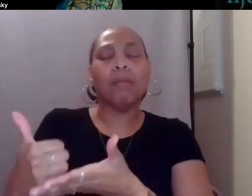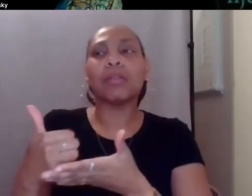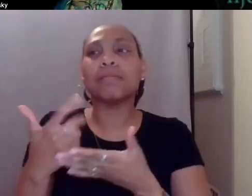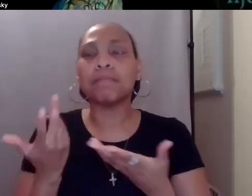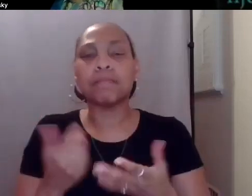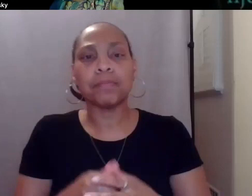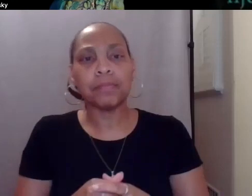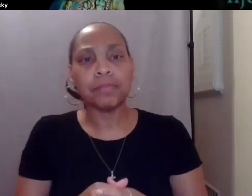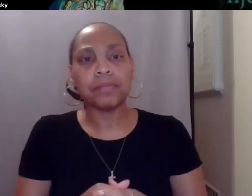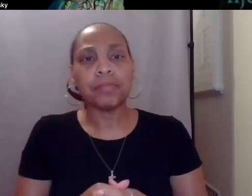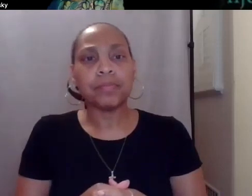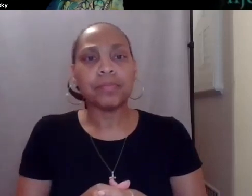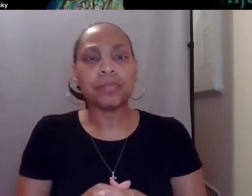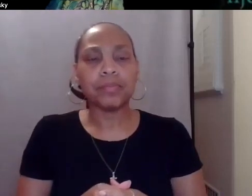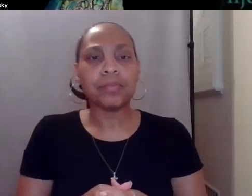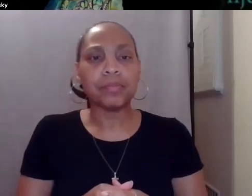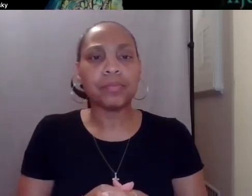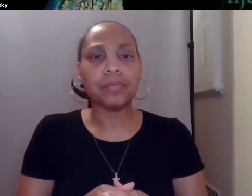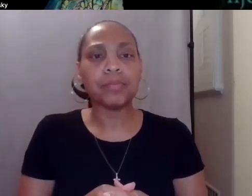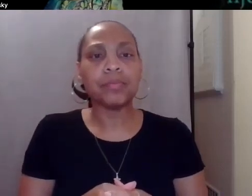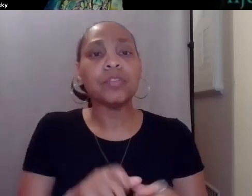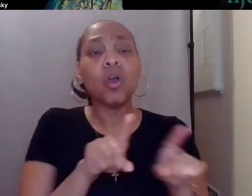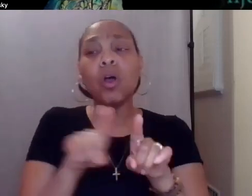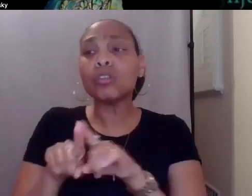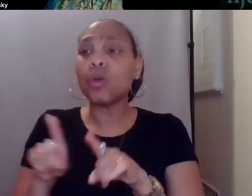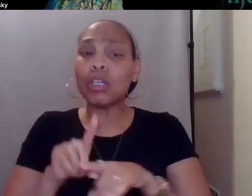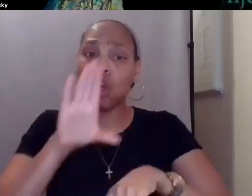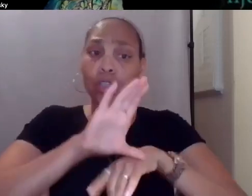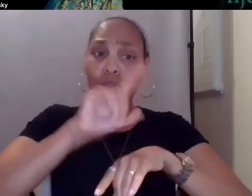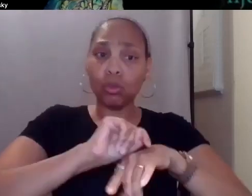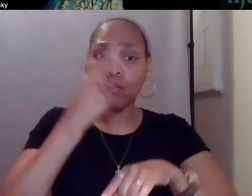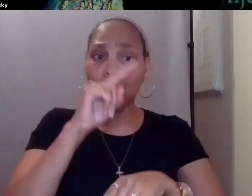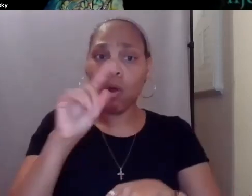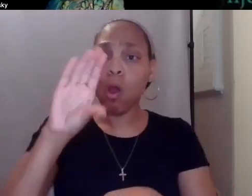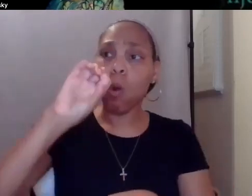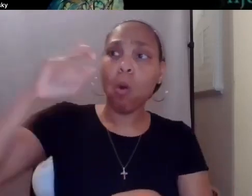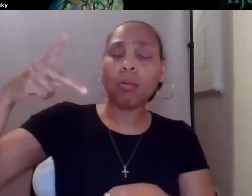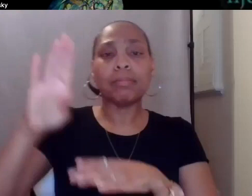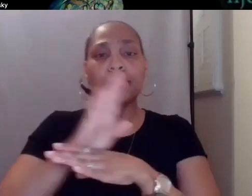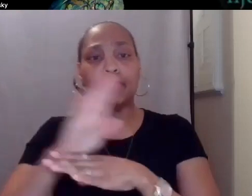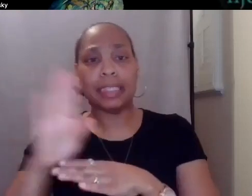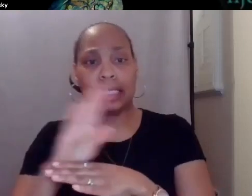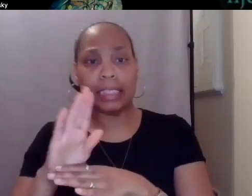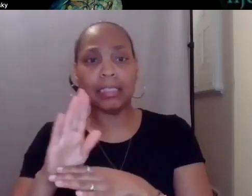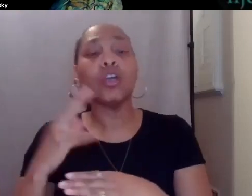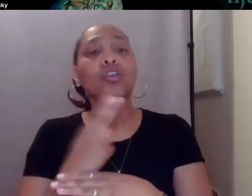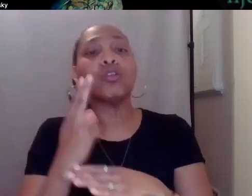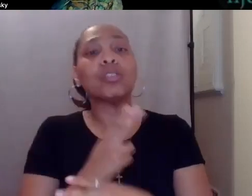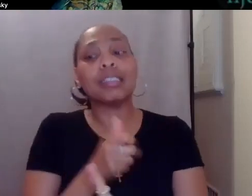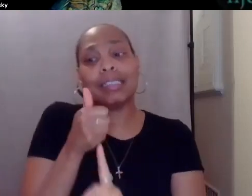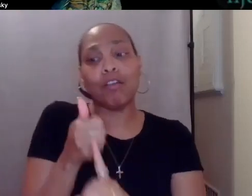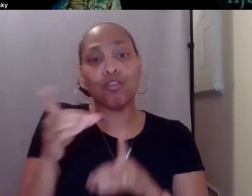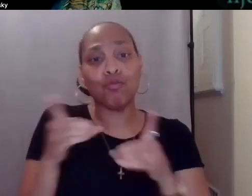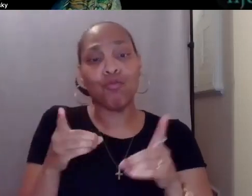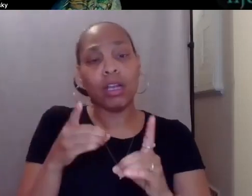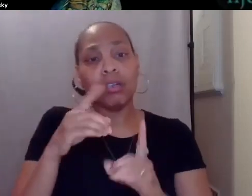this as a consultant for corporate businesses as well and use some self-direction principles in order to